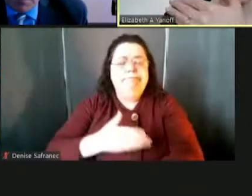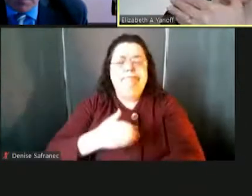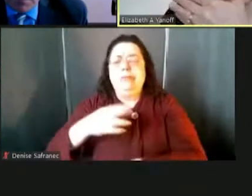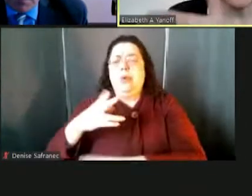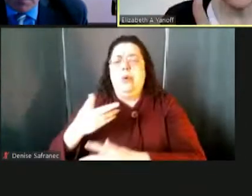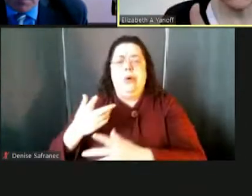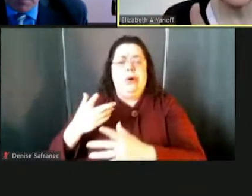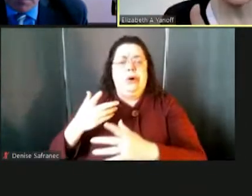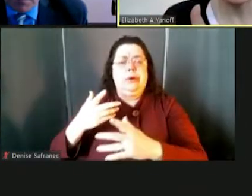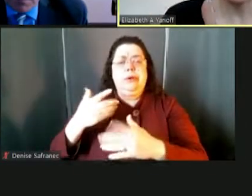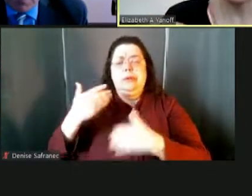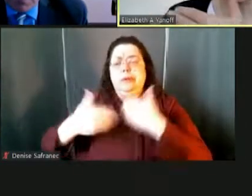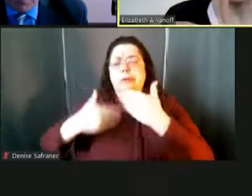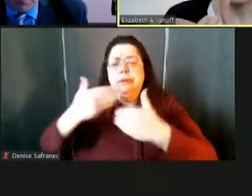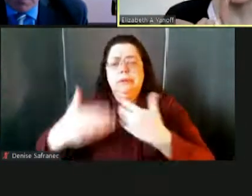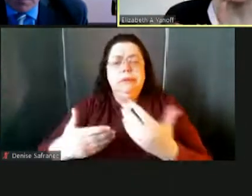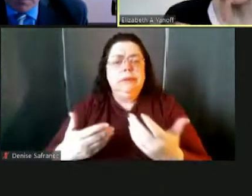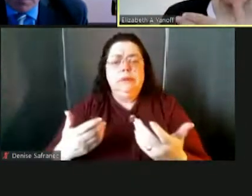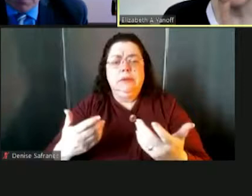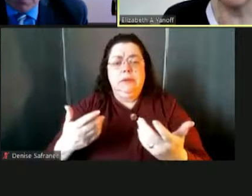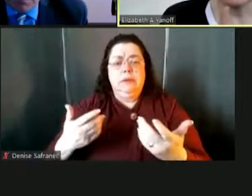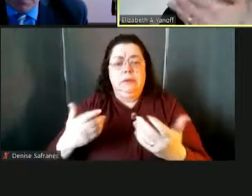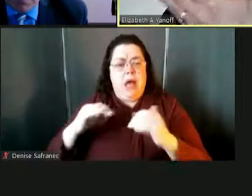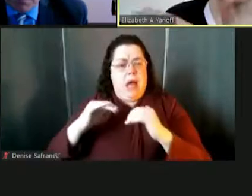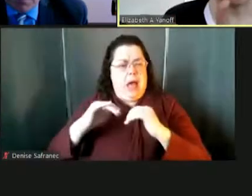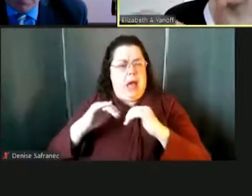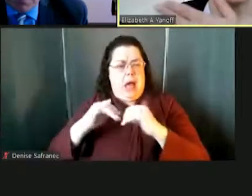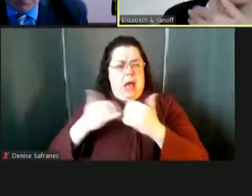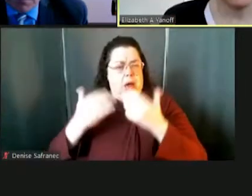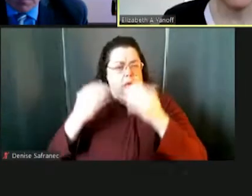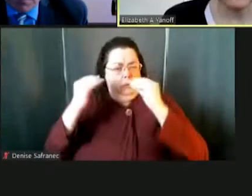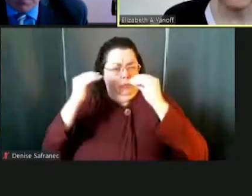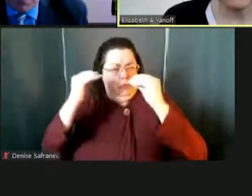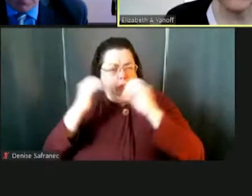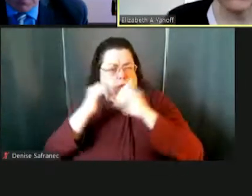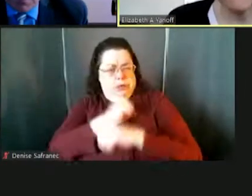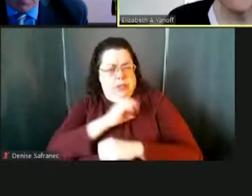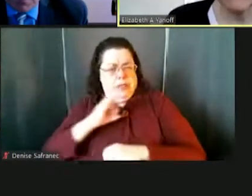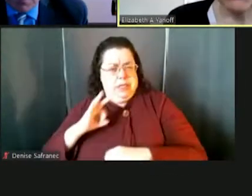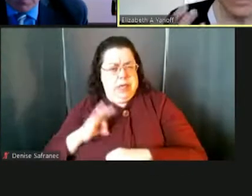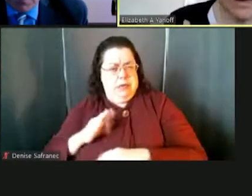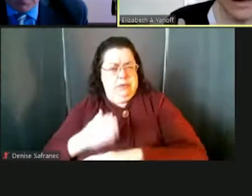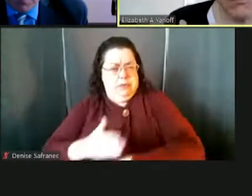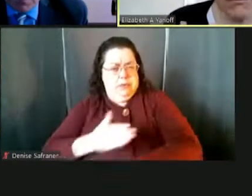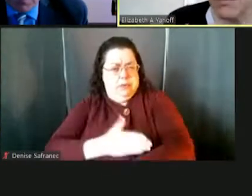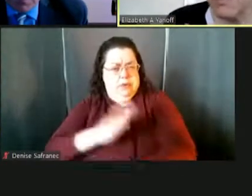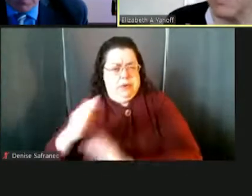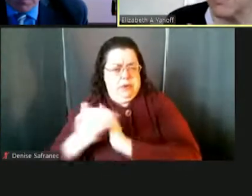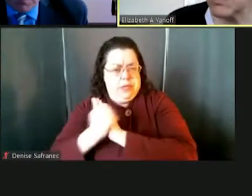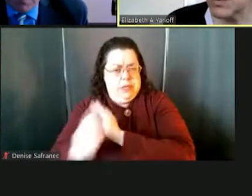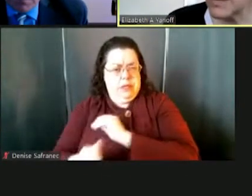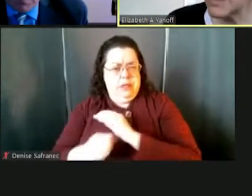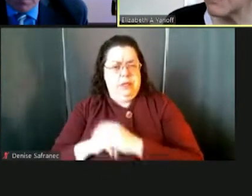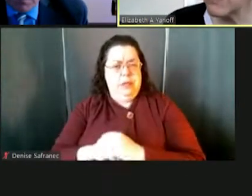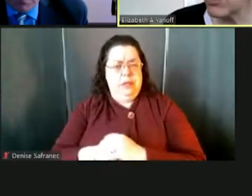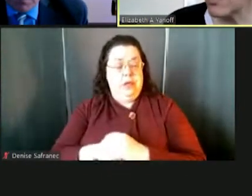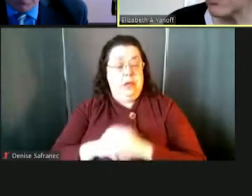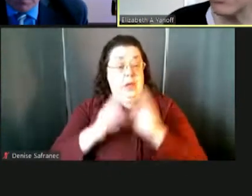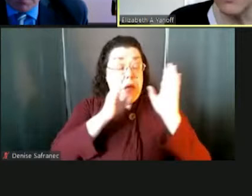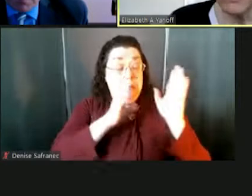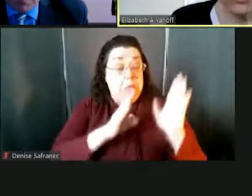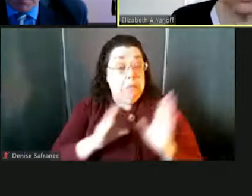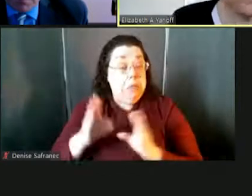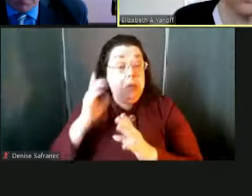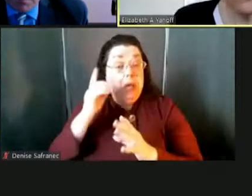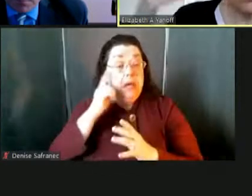to teach with technology and how might that look in the future? So planning, planning for